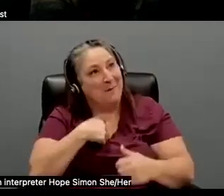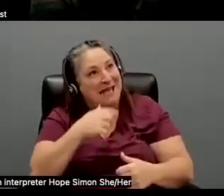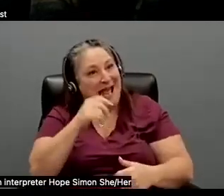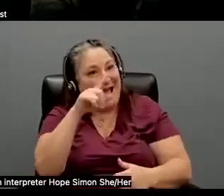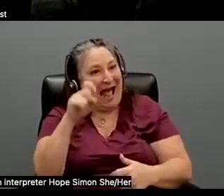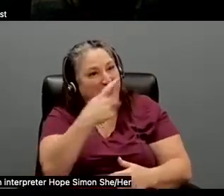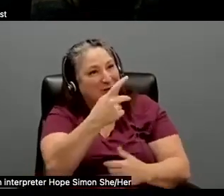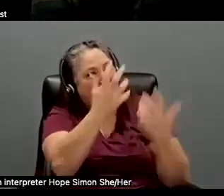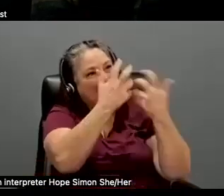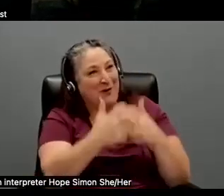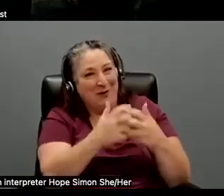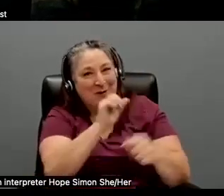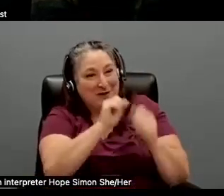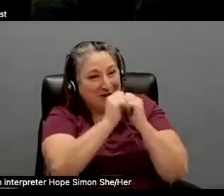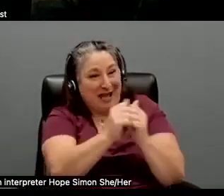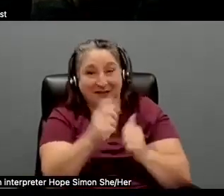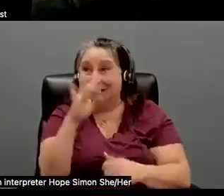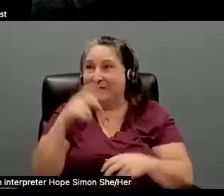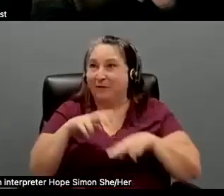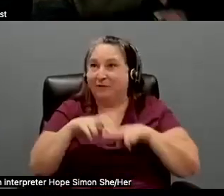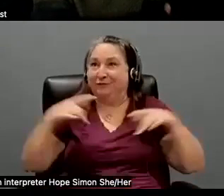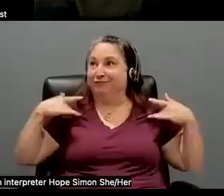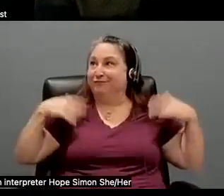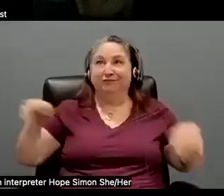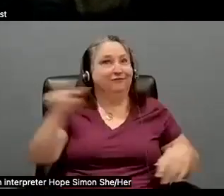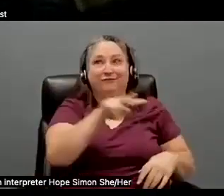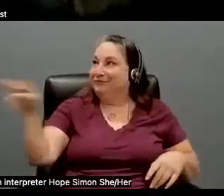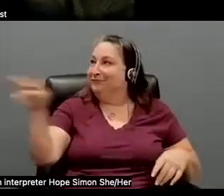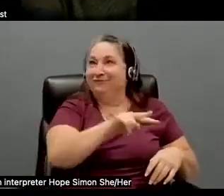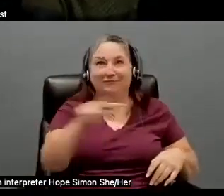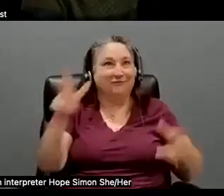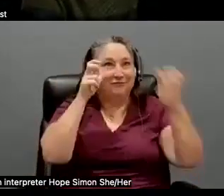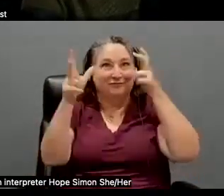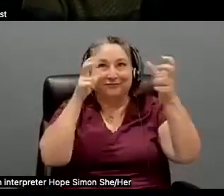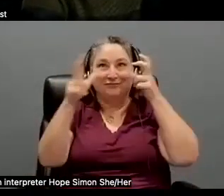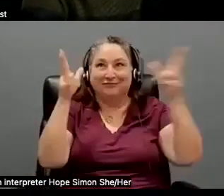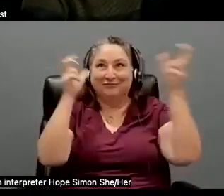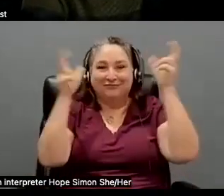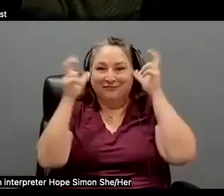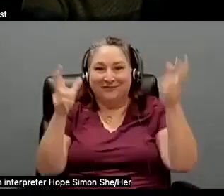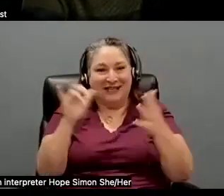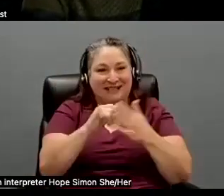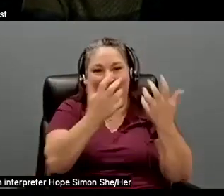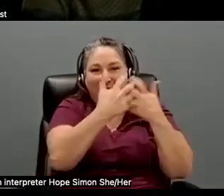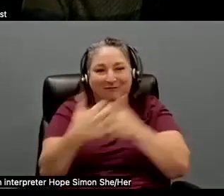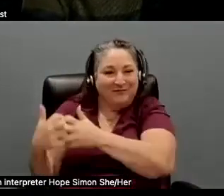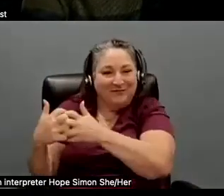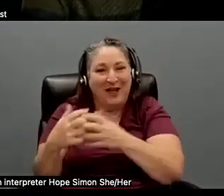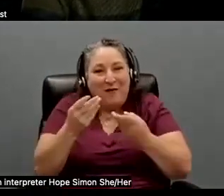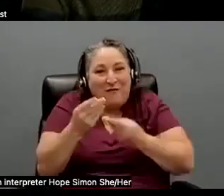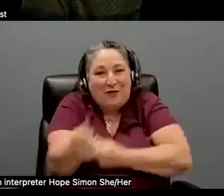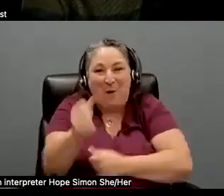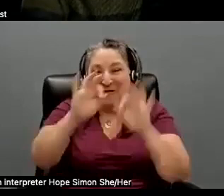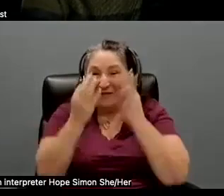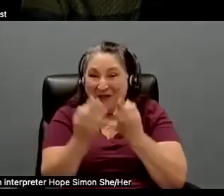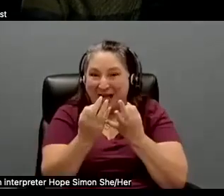I love sitting. This is wonderful. I'm just sitting and taking all you all in it. It's, it's that flow of a family. Like you said,